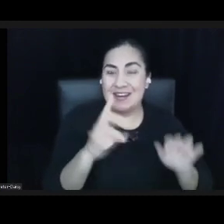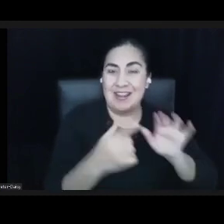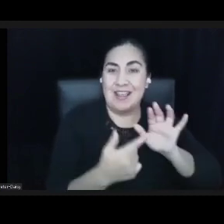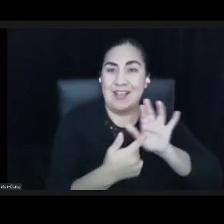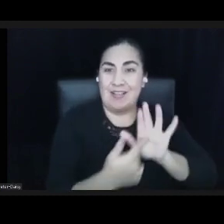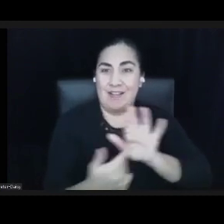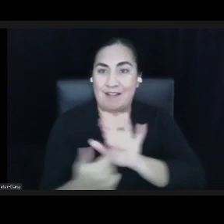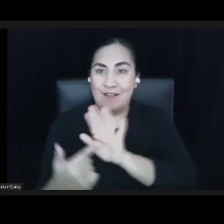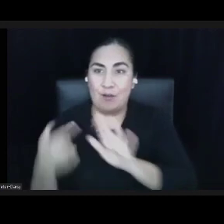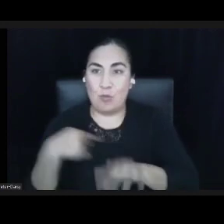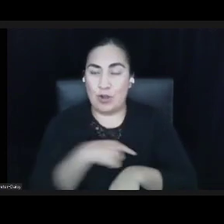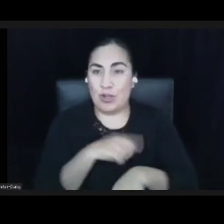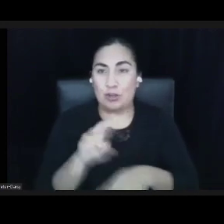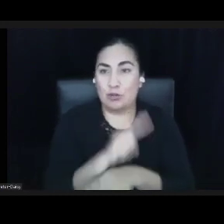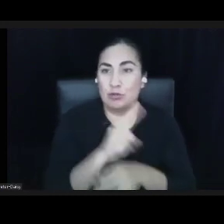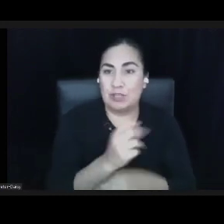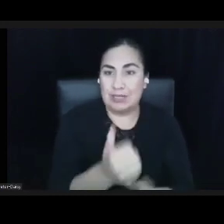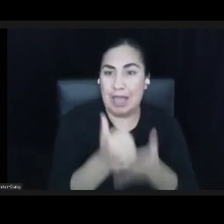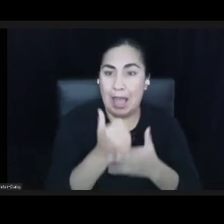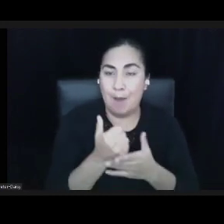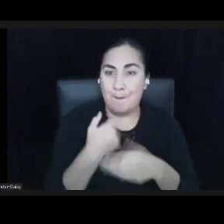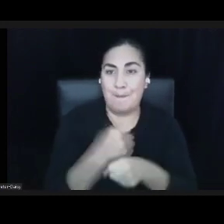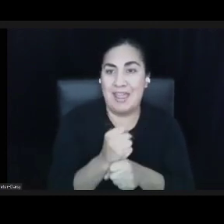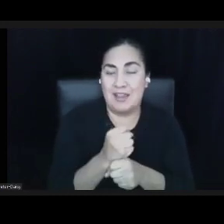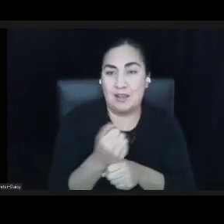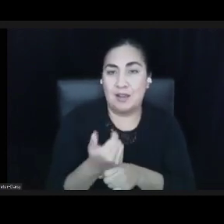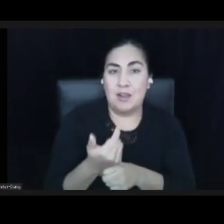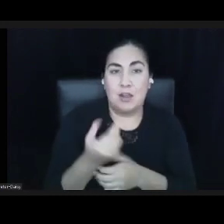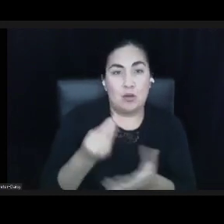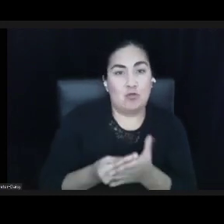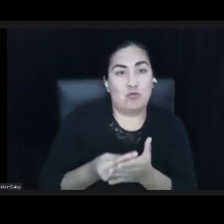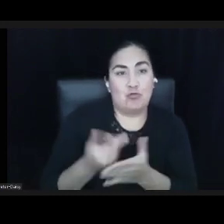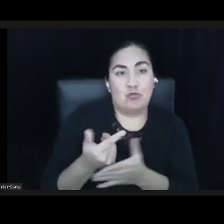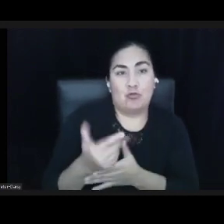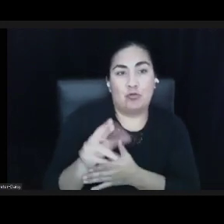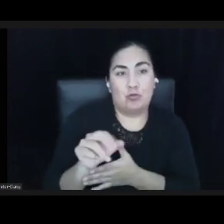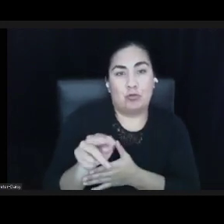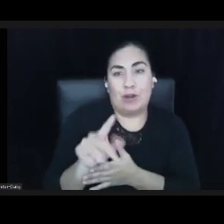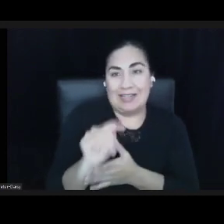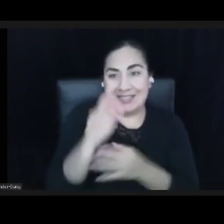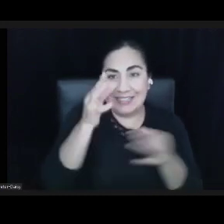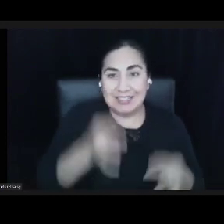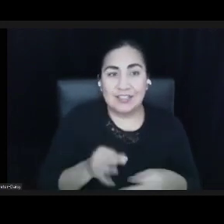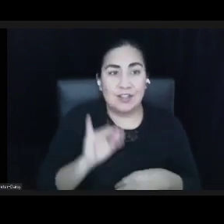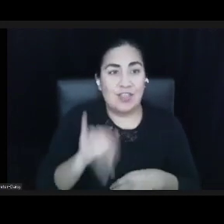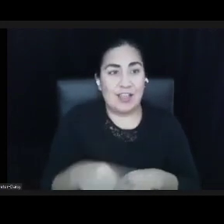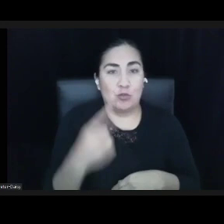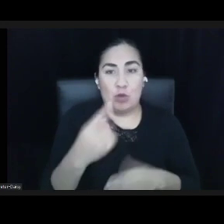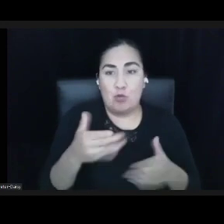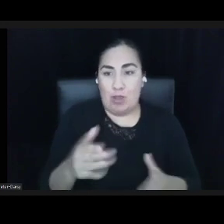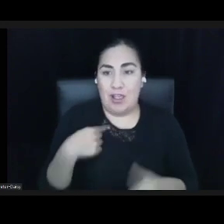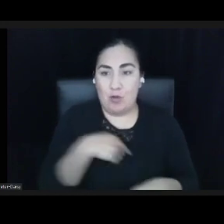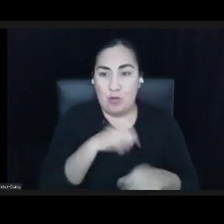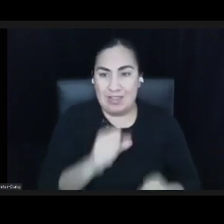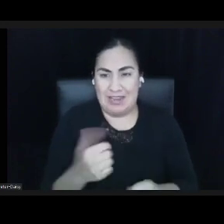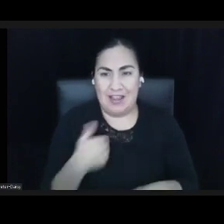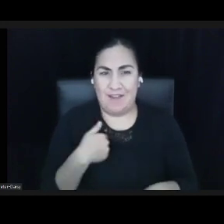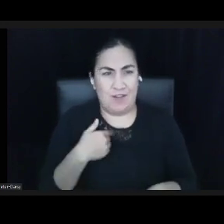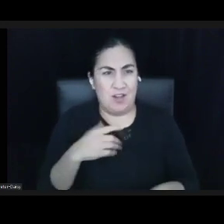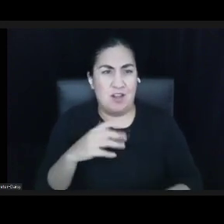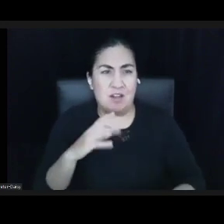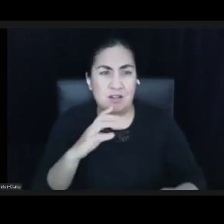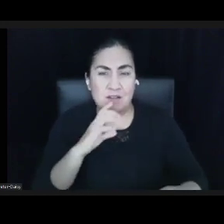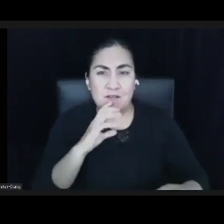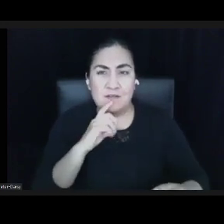make grant decisions. It's one tool, it's a way to have conversations, and it gives us the opportunity to